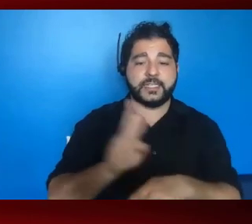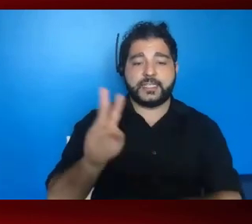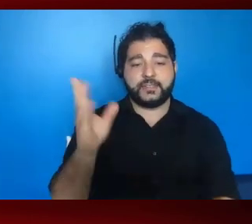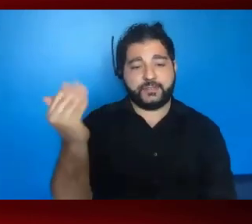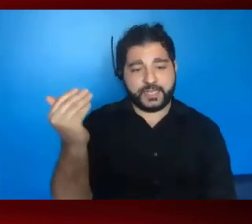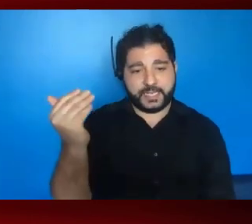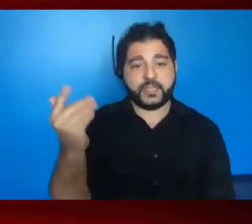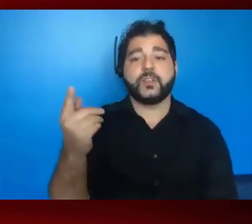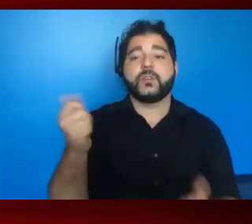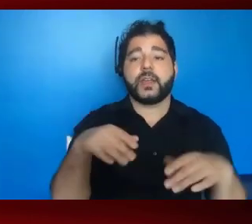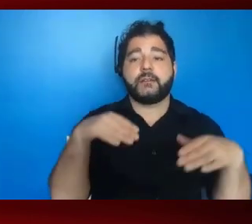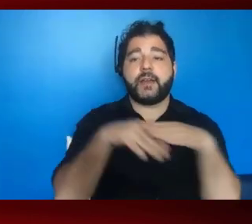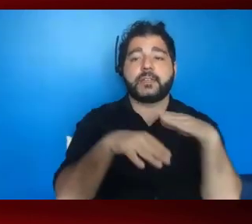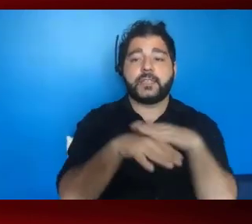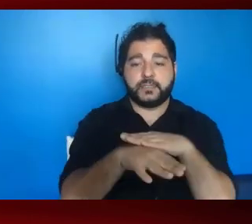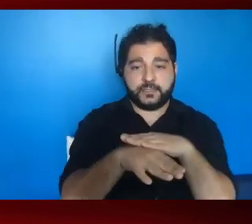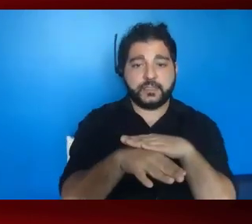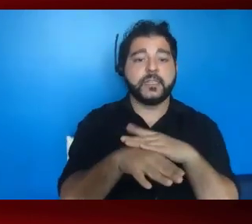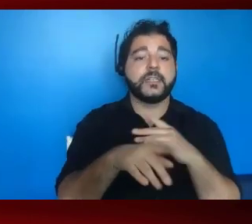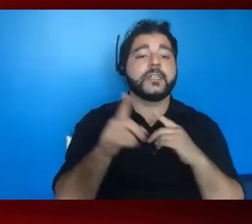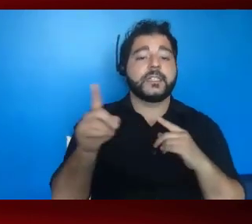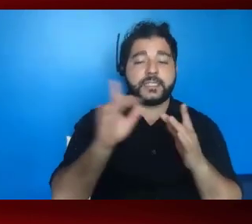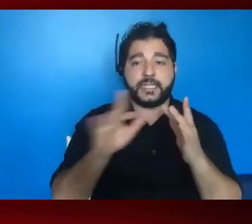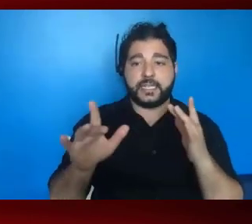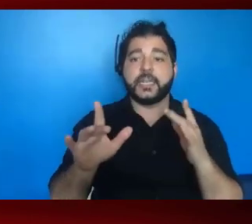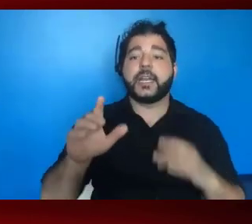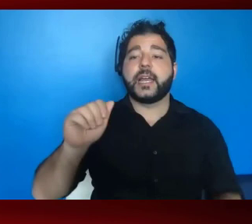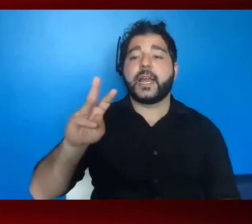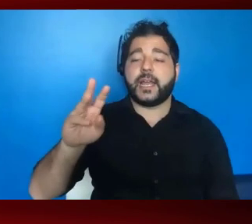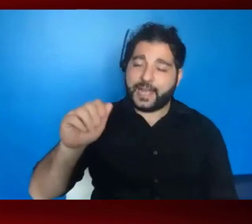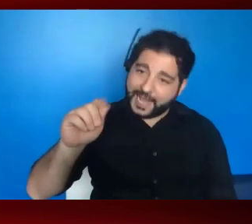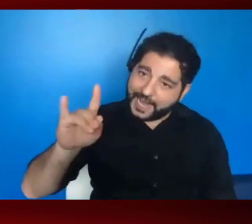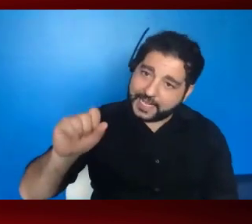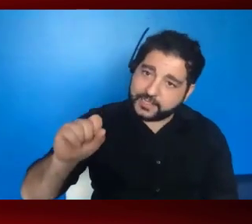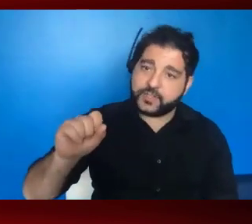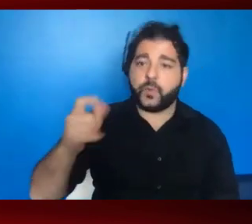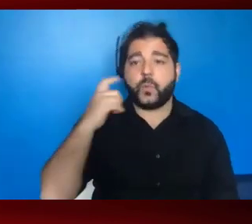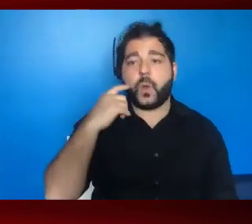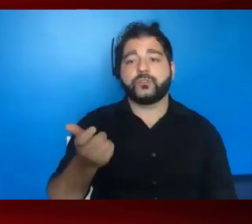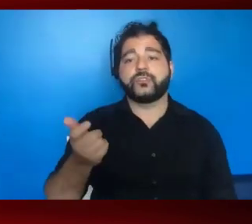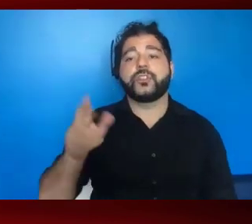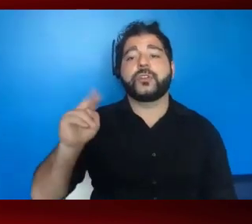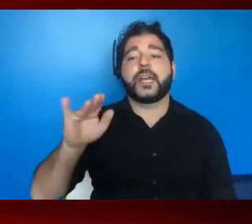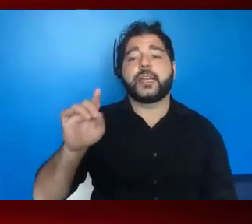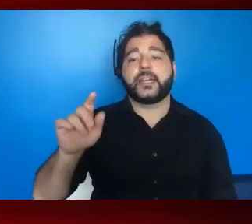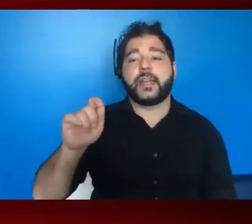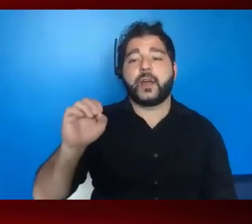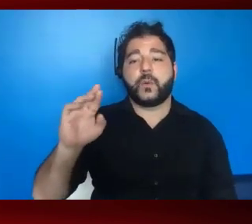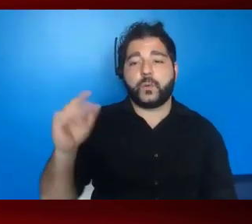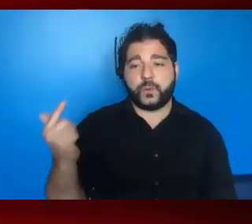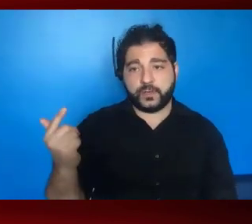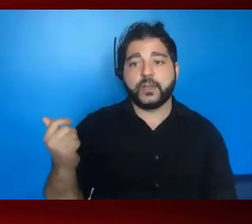You can access the link at the AIDS Watch, I'm pointing to it, at the AIDSUnited.org slash AIDS Watch